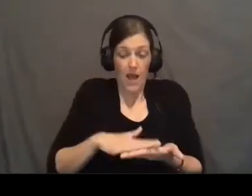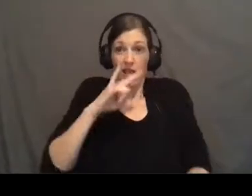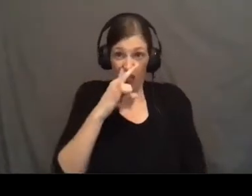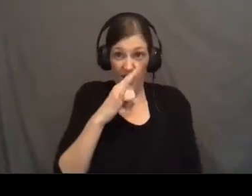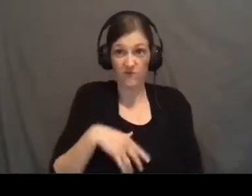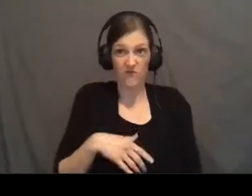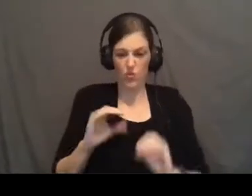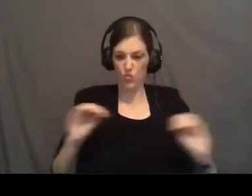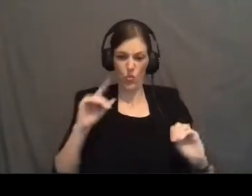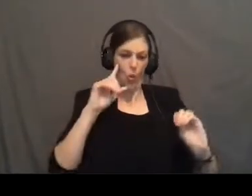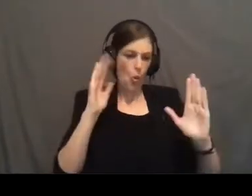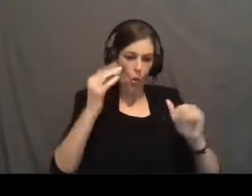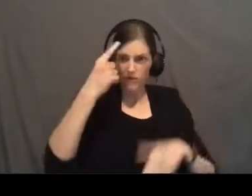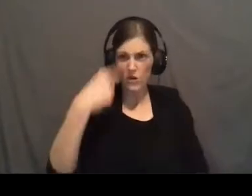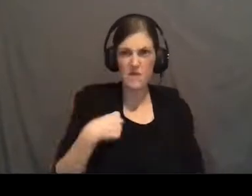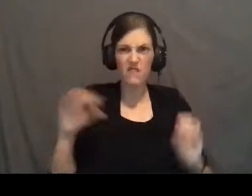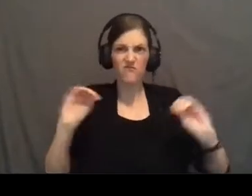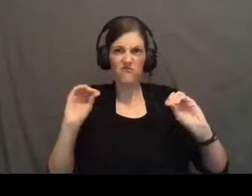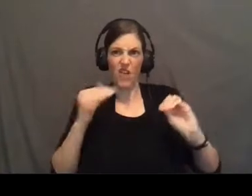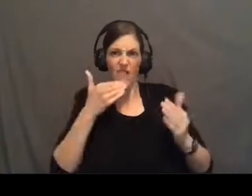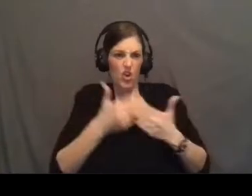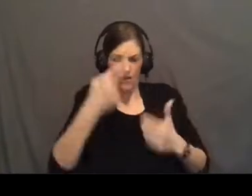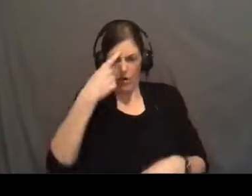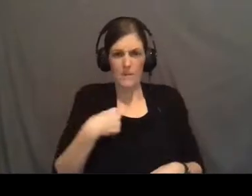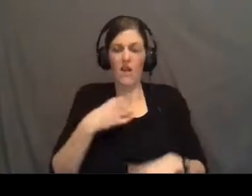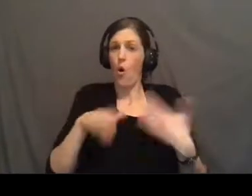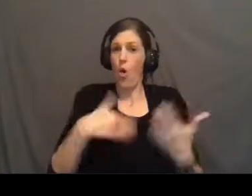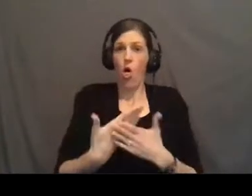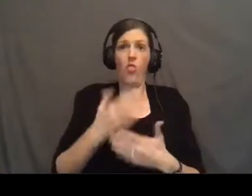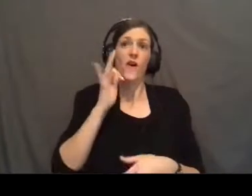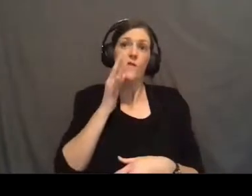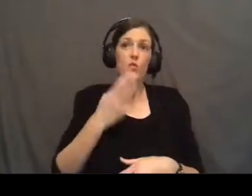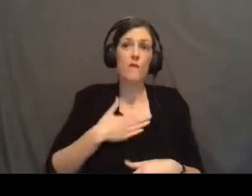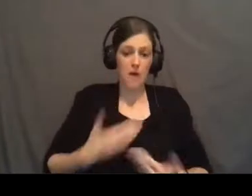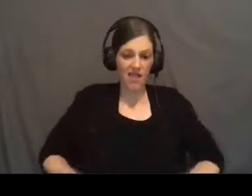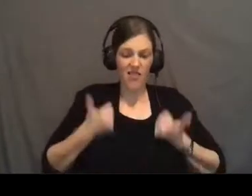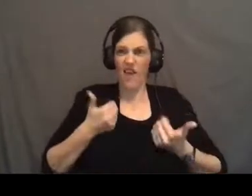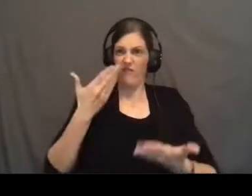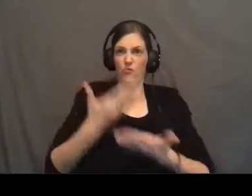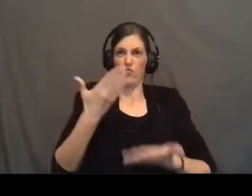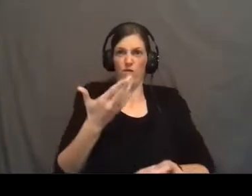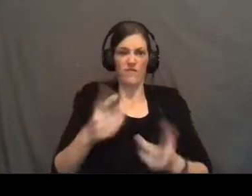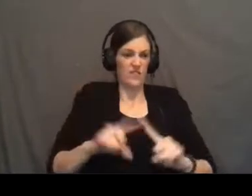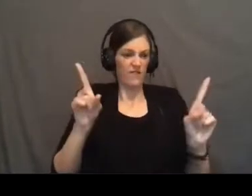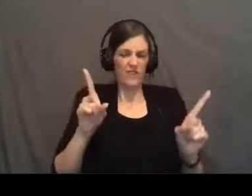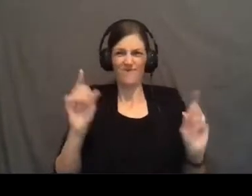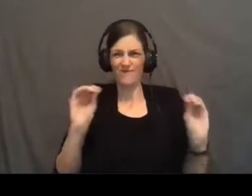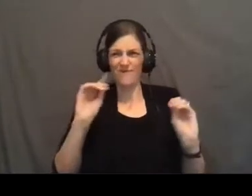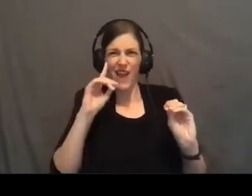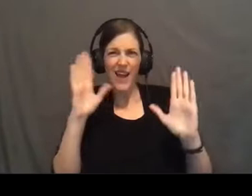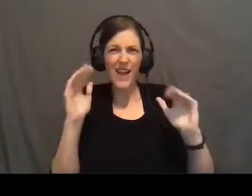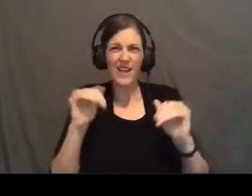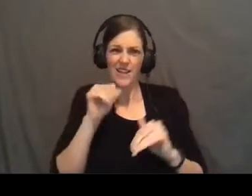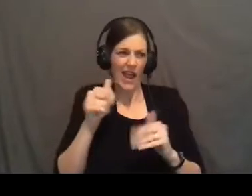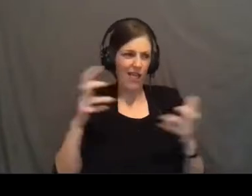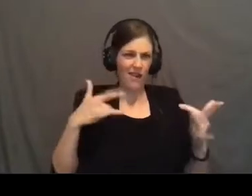that there was no hope for me, that there was nothing good for me because all of the fruit of my life was proving otherwise. I didn't have a lot of hope. There was not a lot of